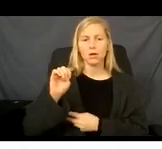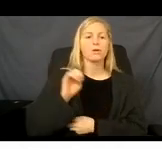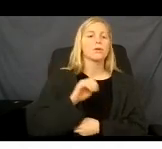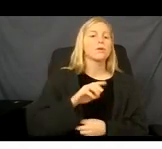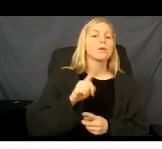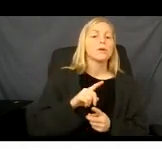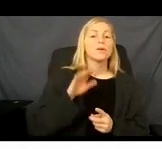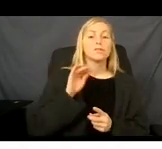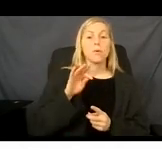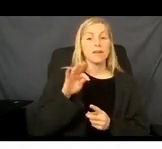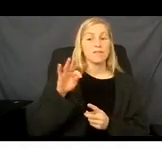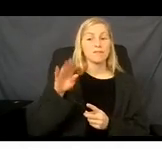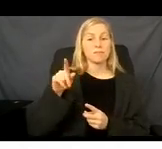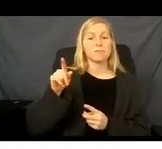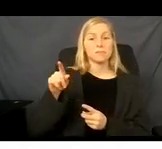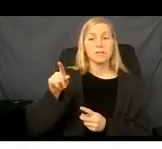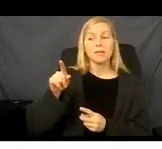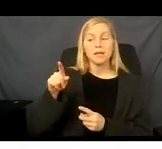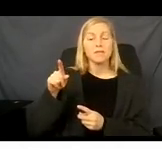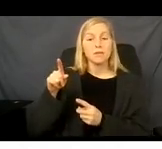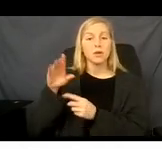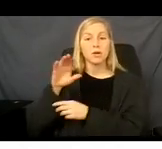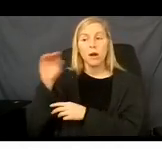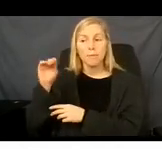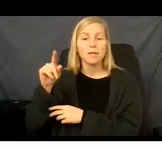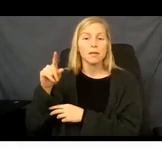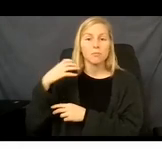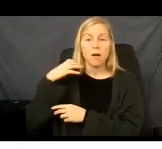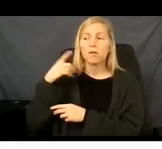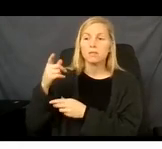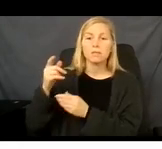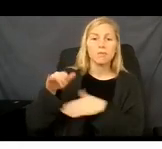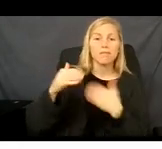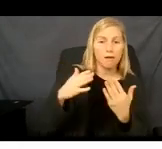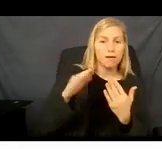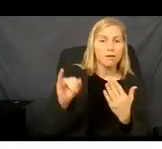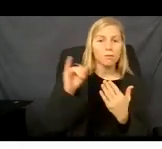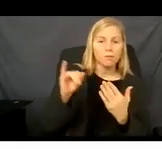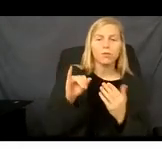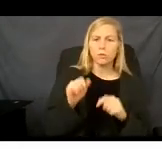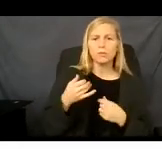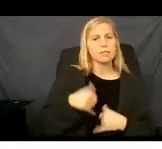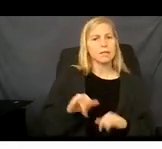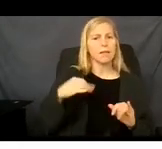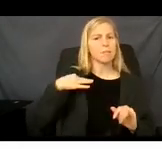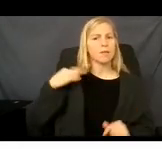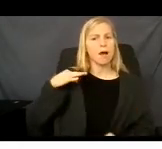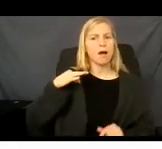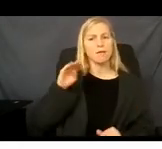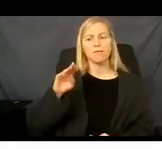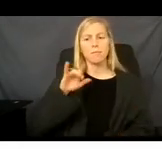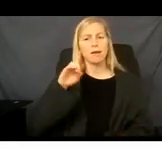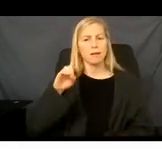see if you would qualify for Medicaid in addition to your employer's coverage. If you